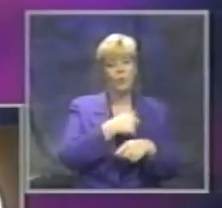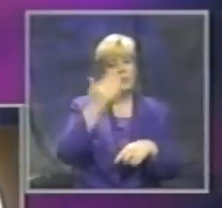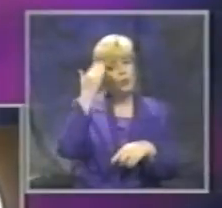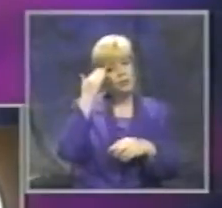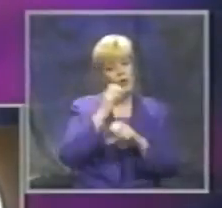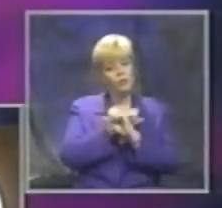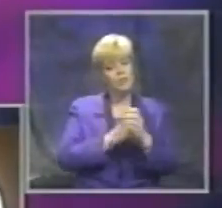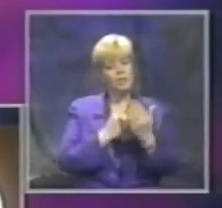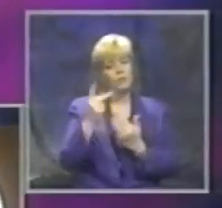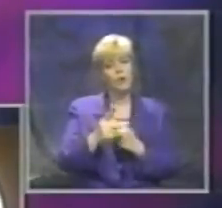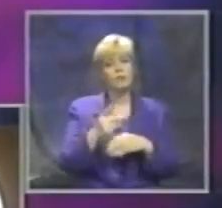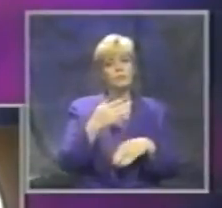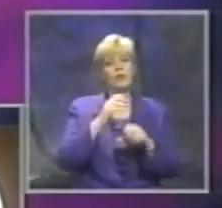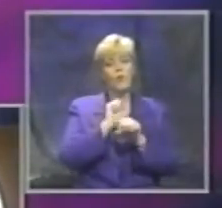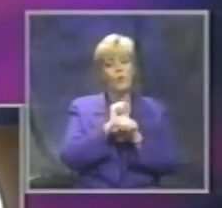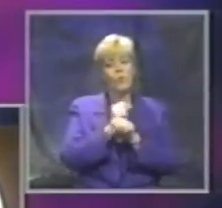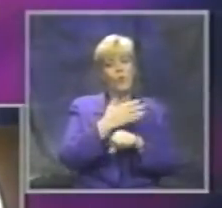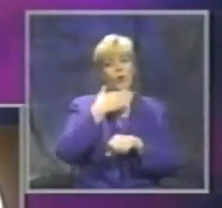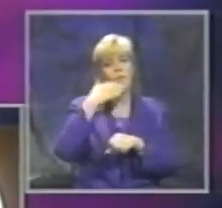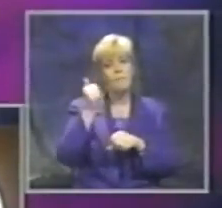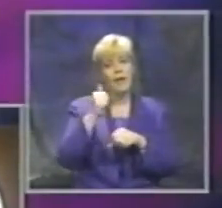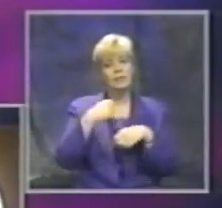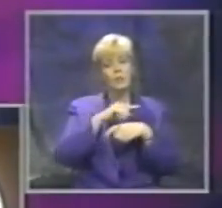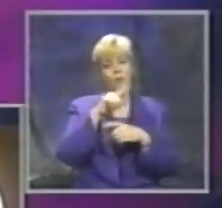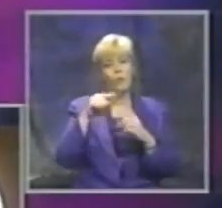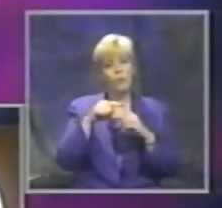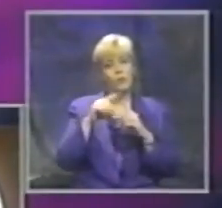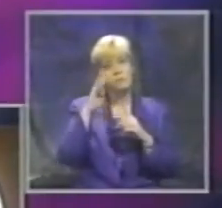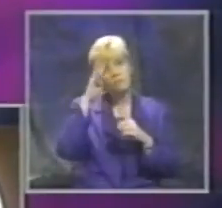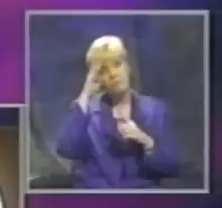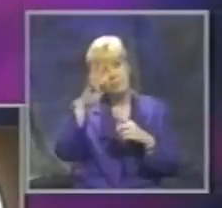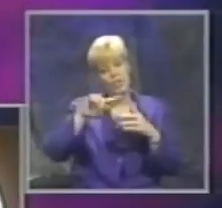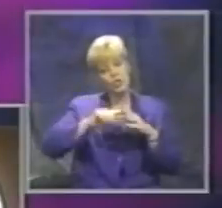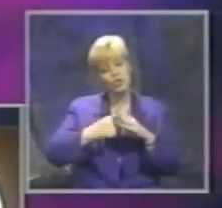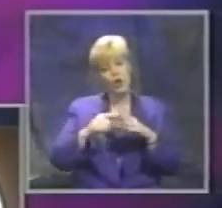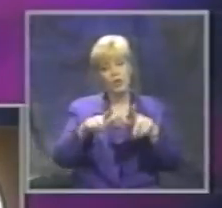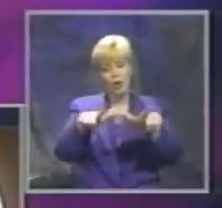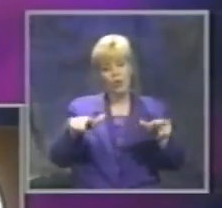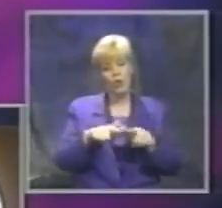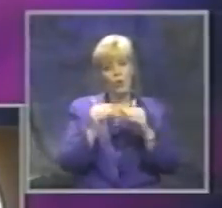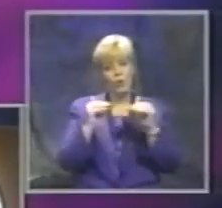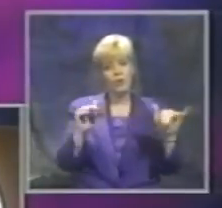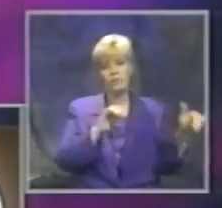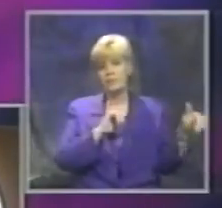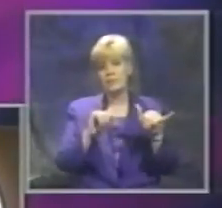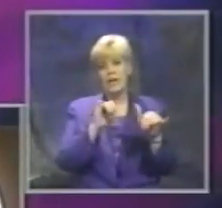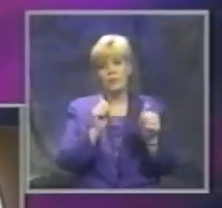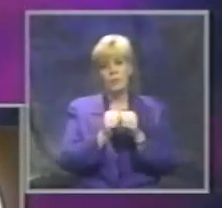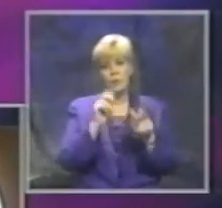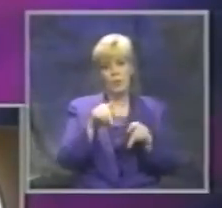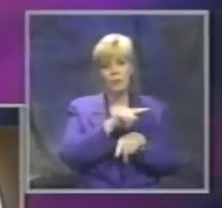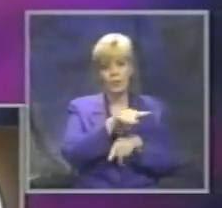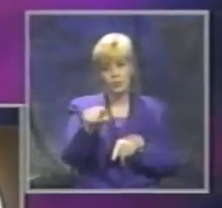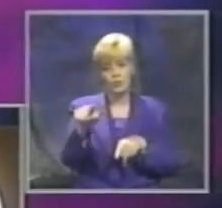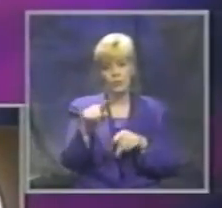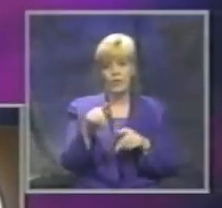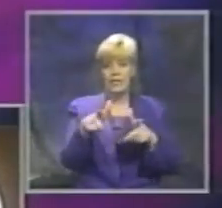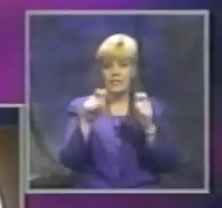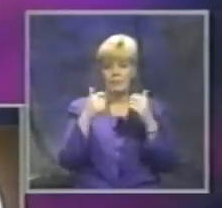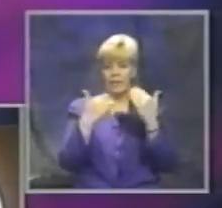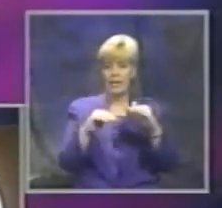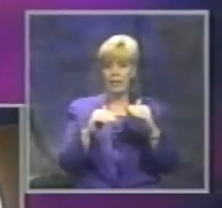programs work best when designed and implemented at the local level by people like you. Speed limit enforcement,